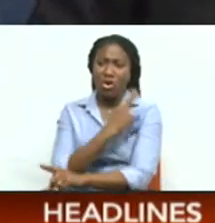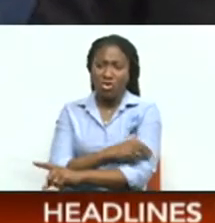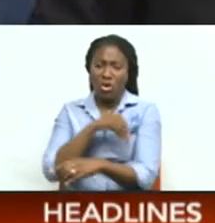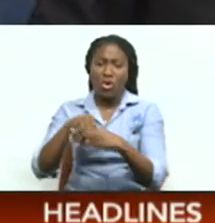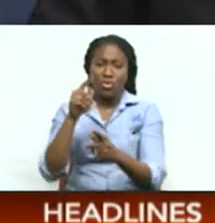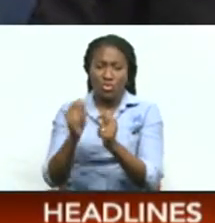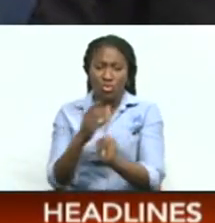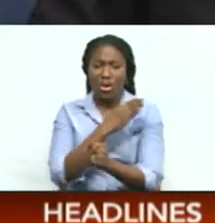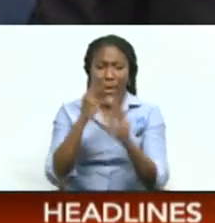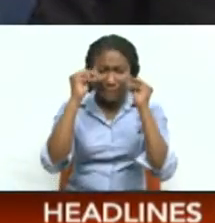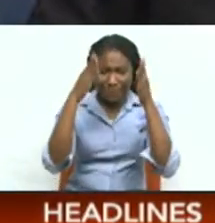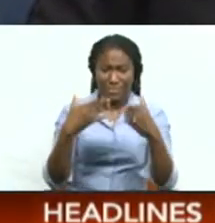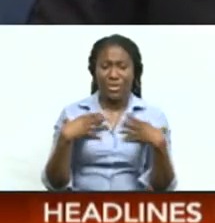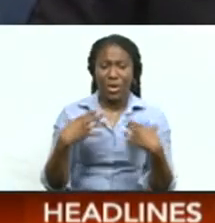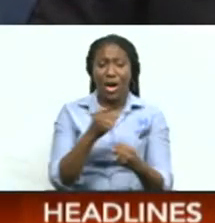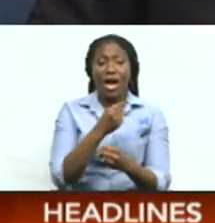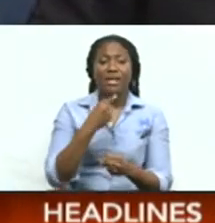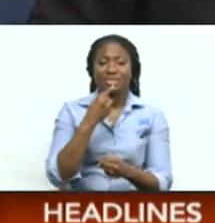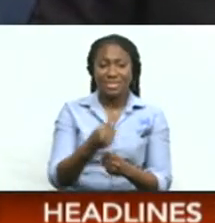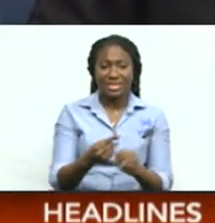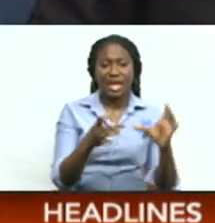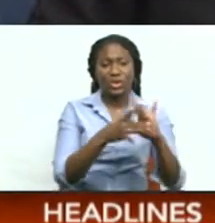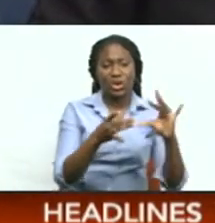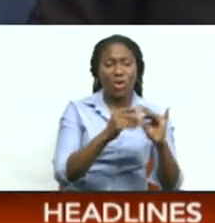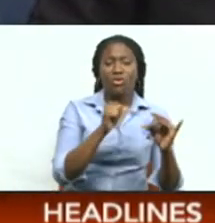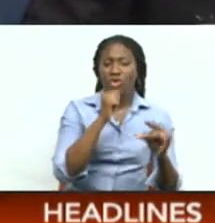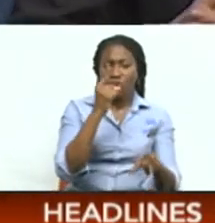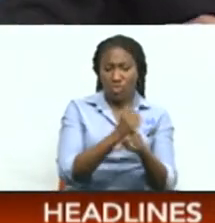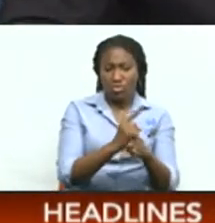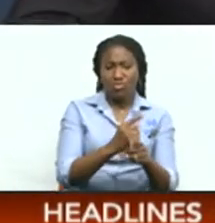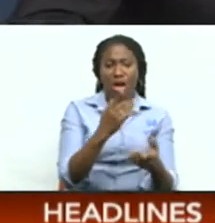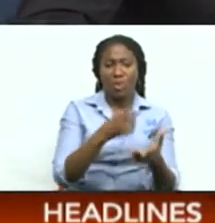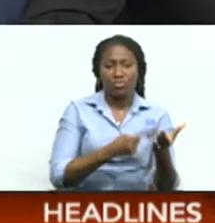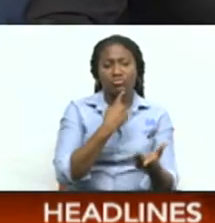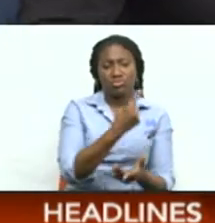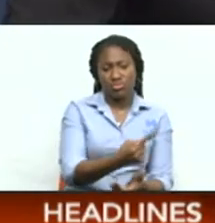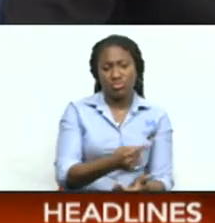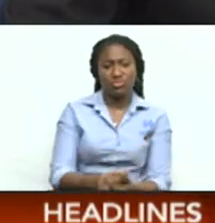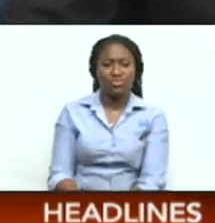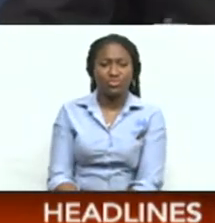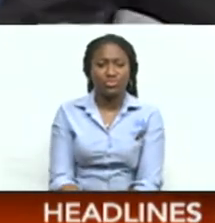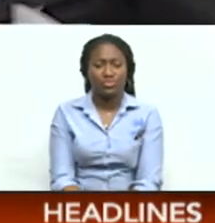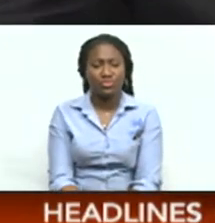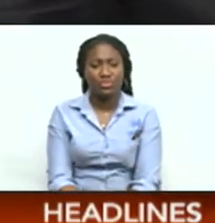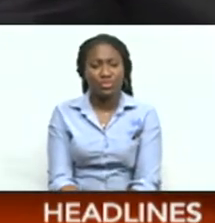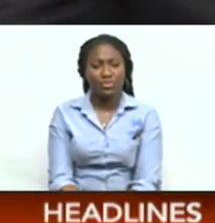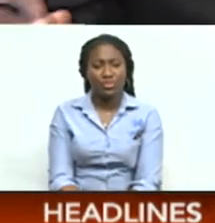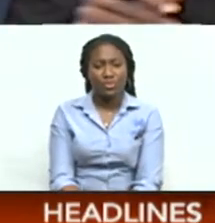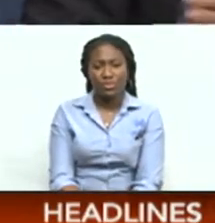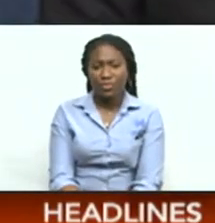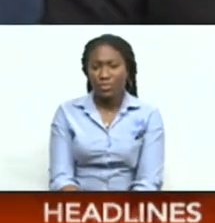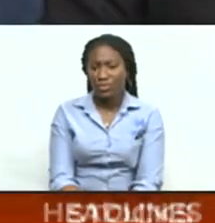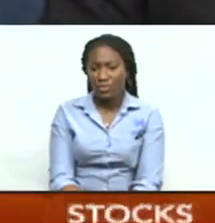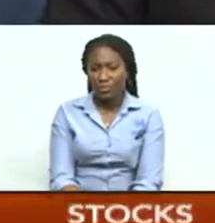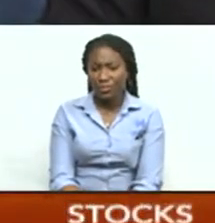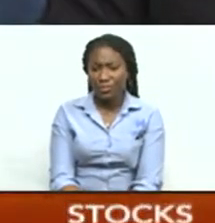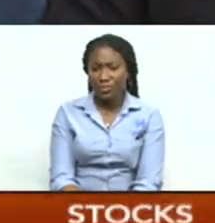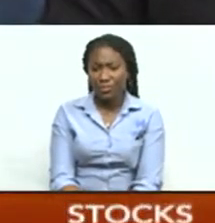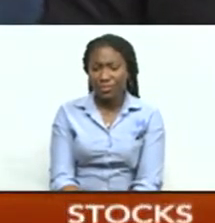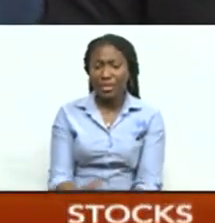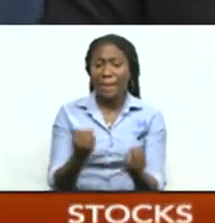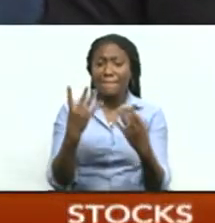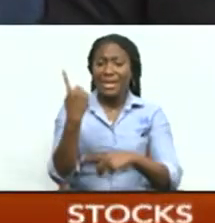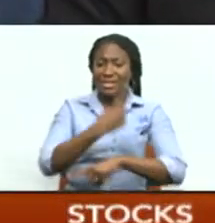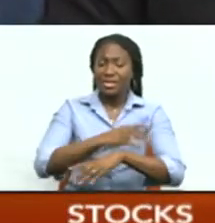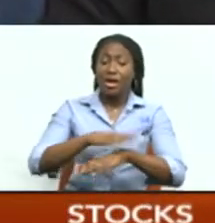system and the minister and says the reporting did not convey her nuanced opinion on this matter. Many years after it was